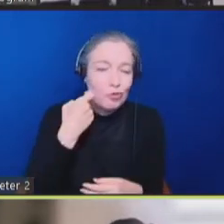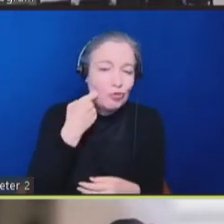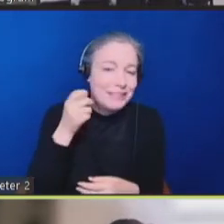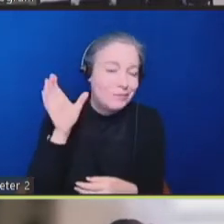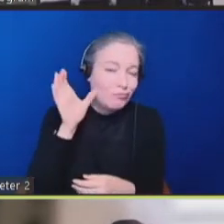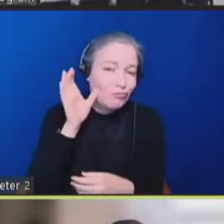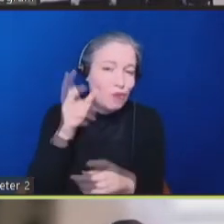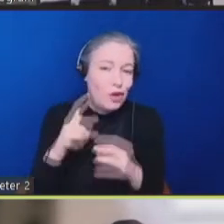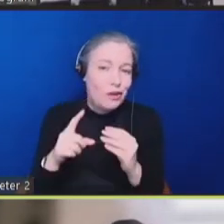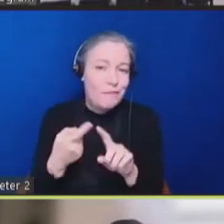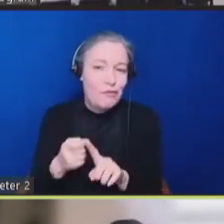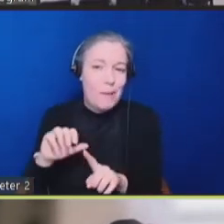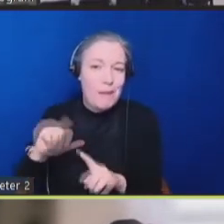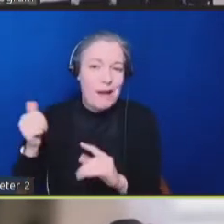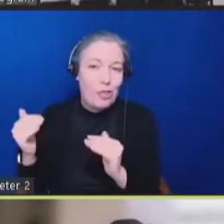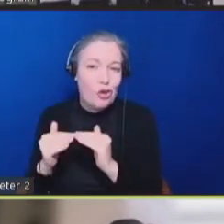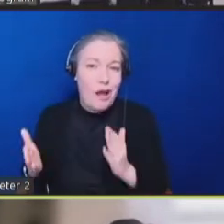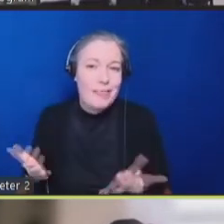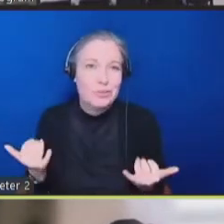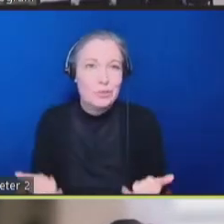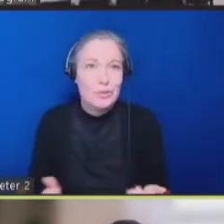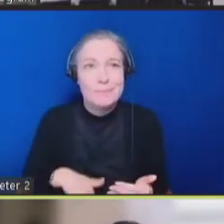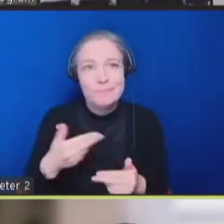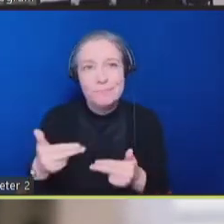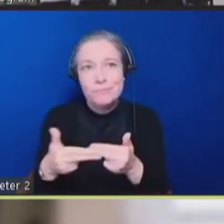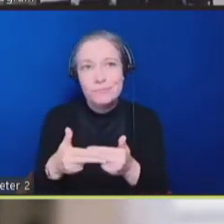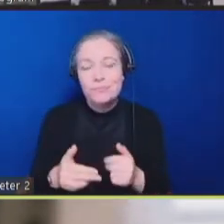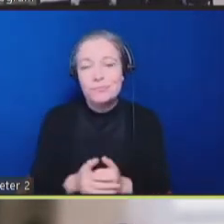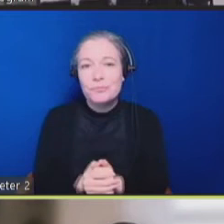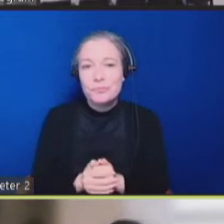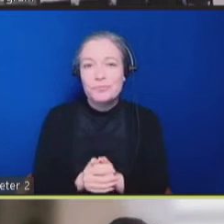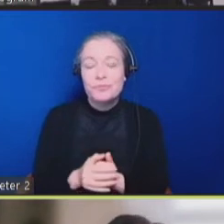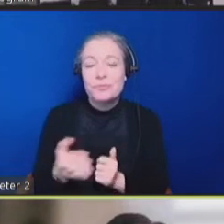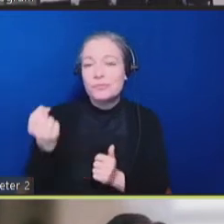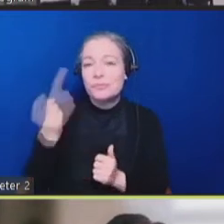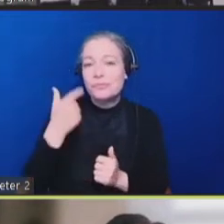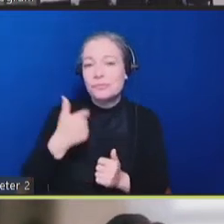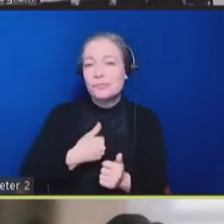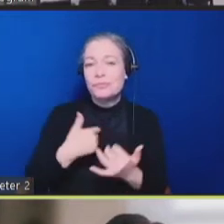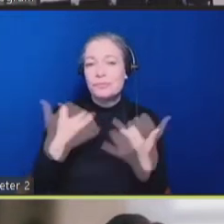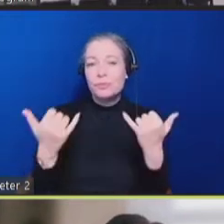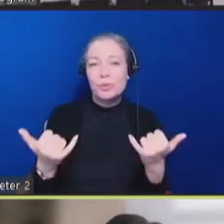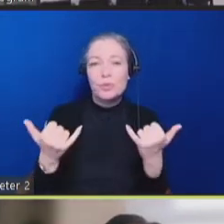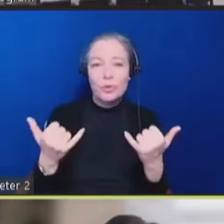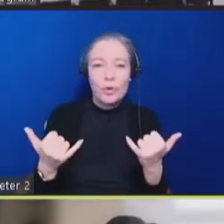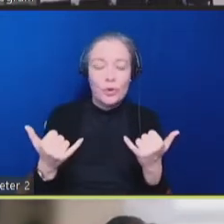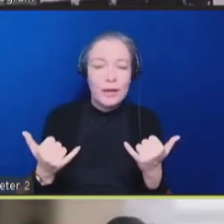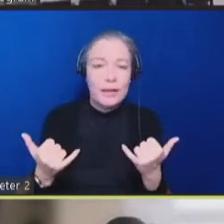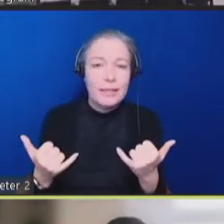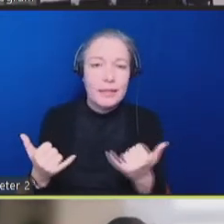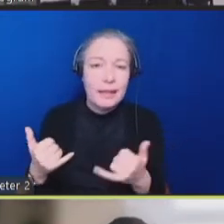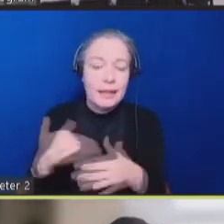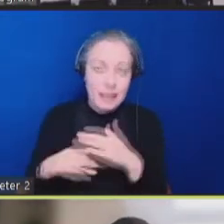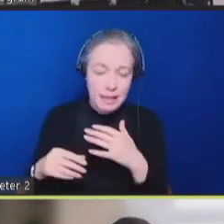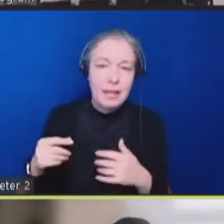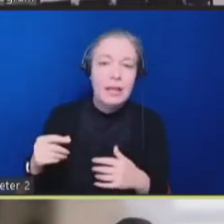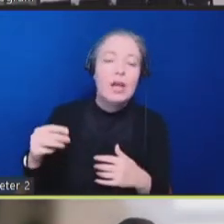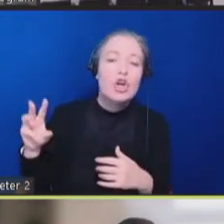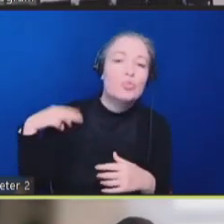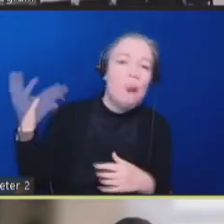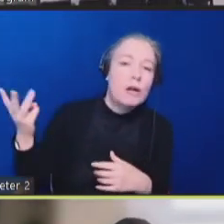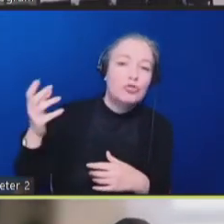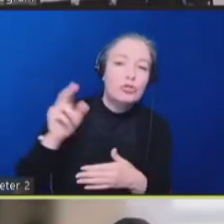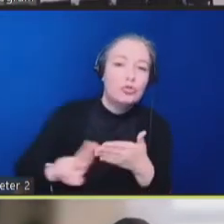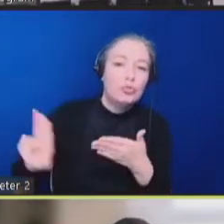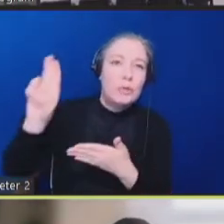today. Next slide, please. So, I am currently at the George Washington University School of Public